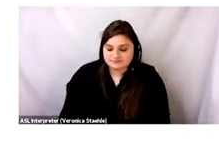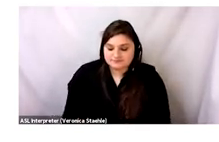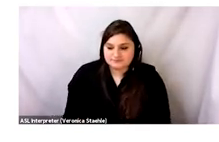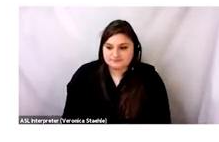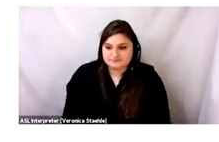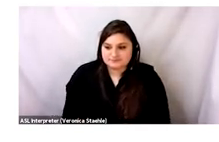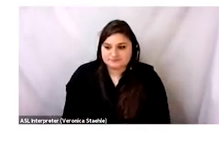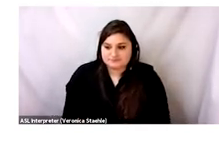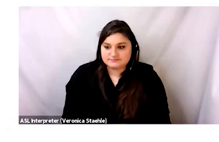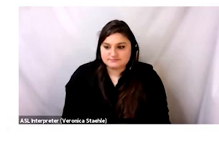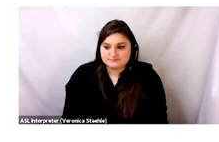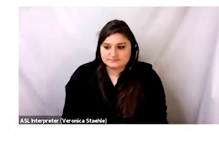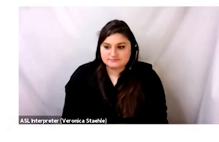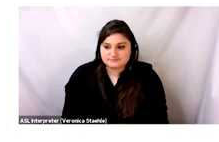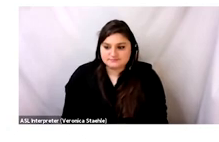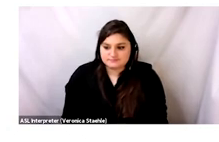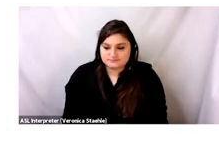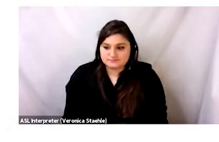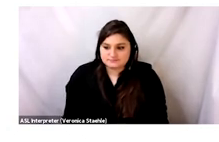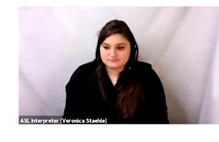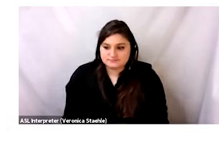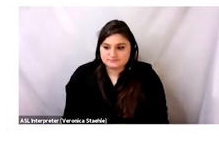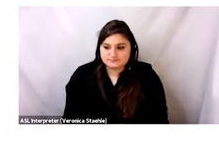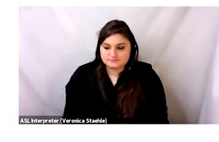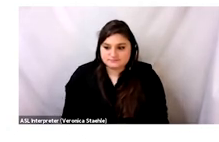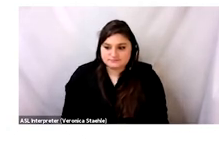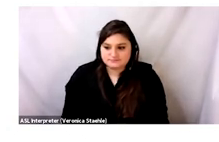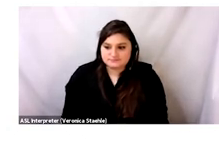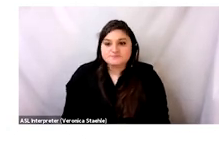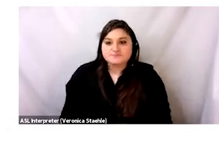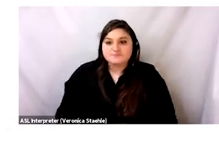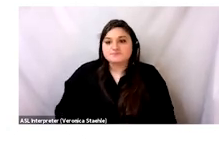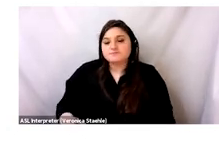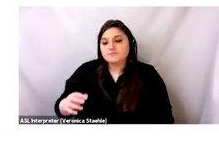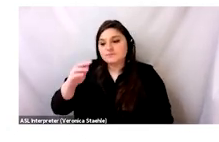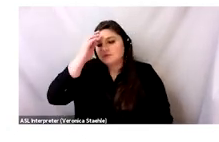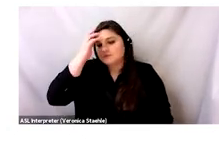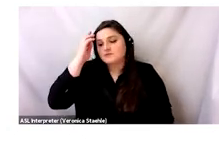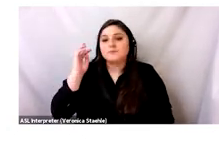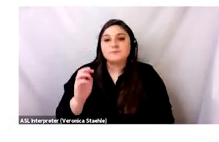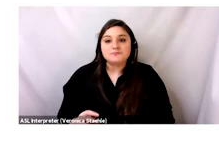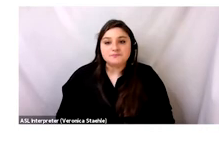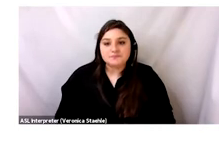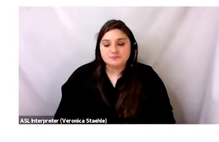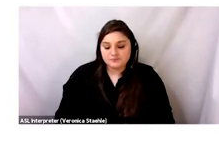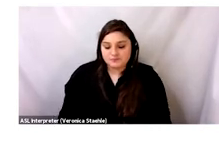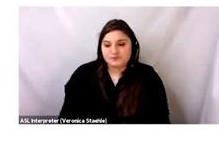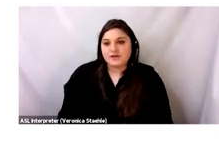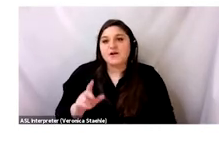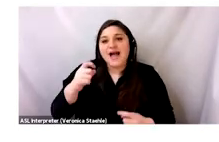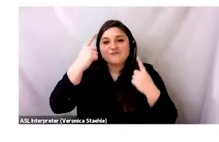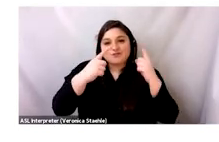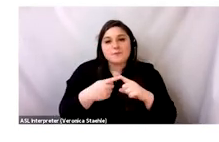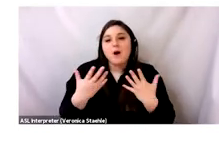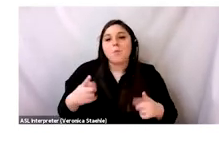So this goes a long way of appreciating how or acknowledging how, like, what happens to the garment after it's left your wardrobe or it's left your